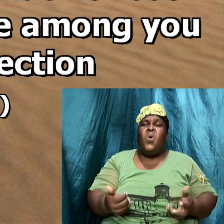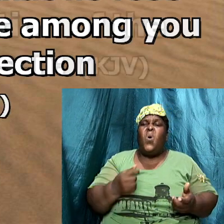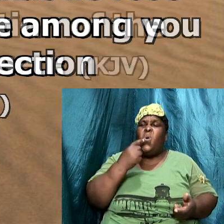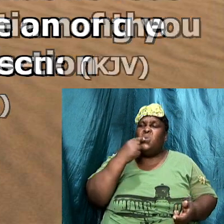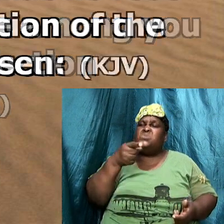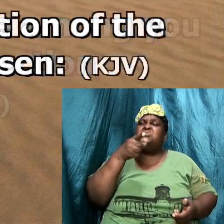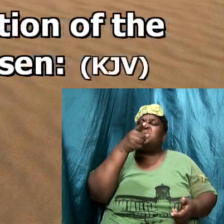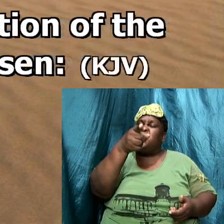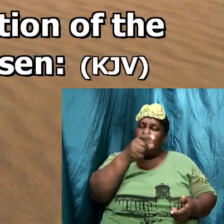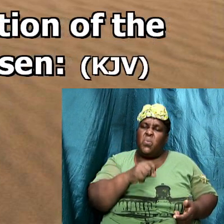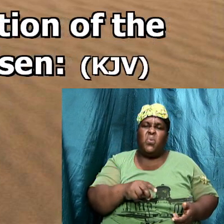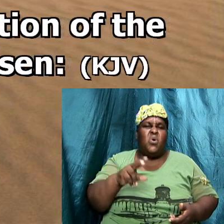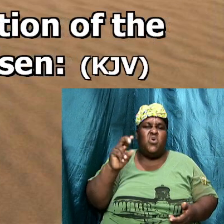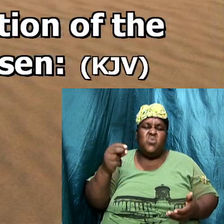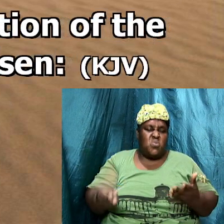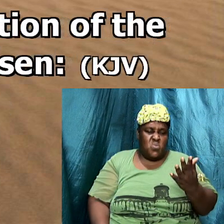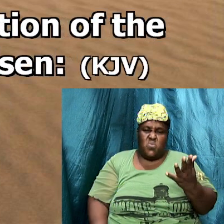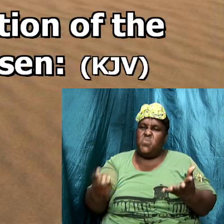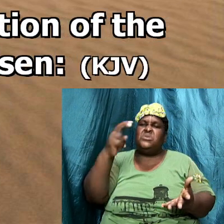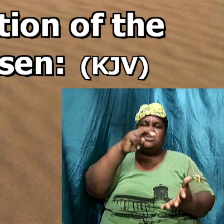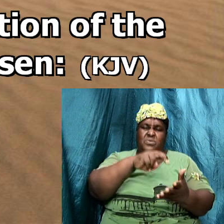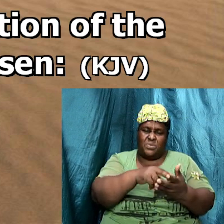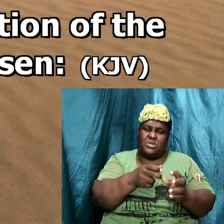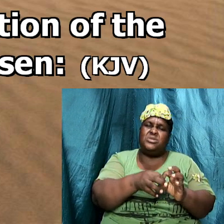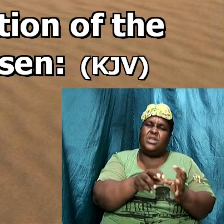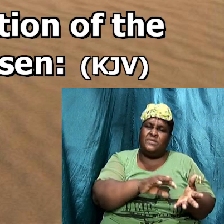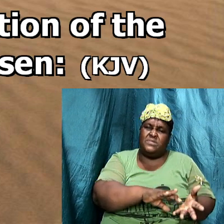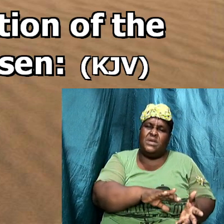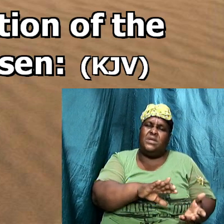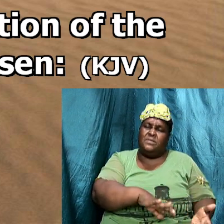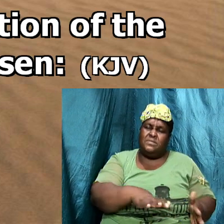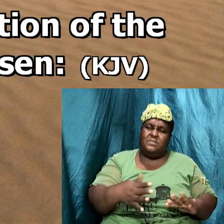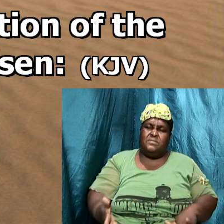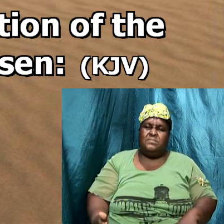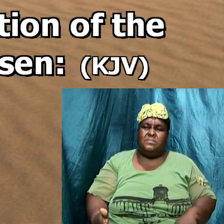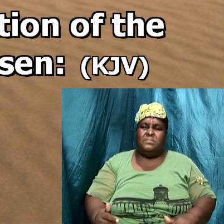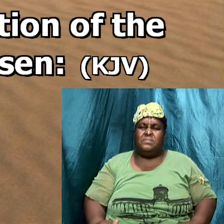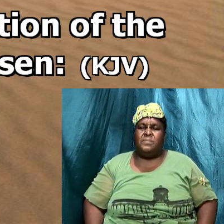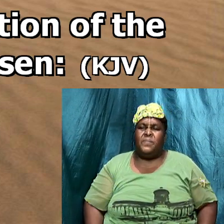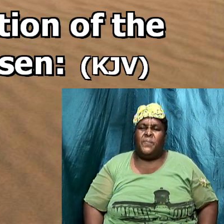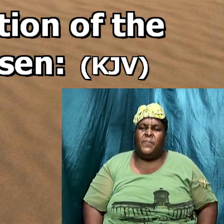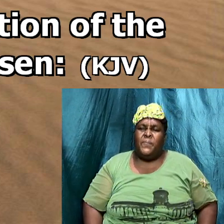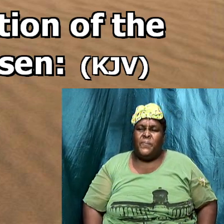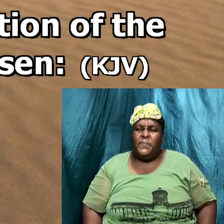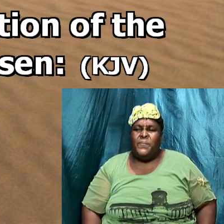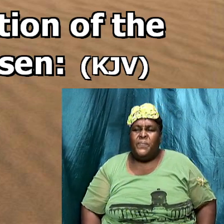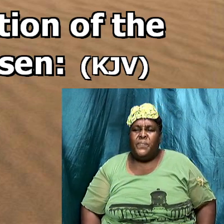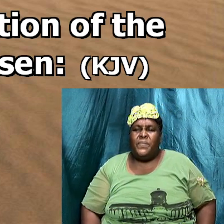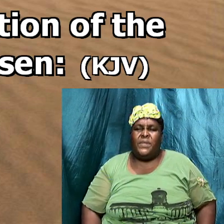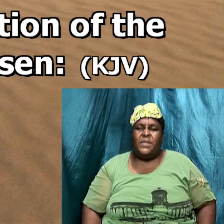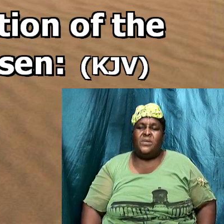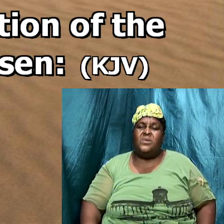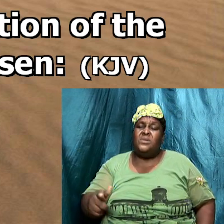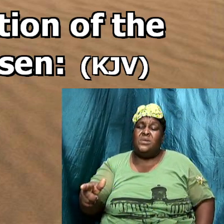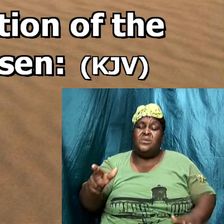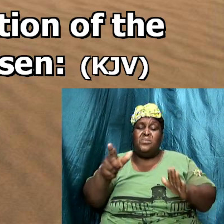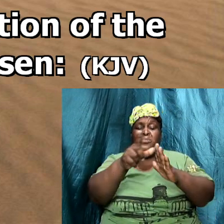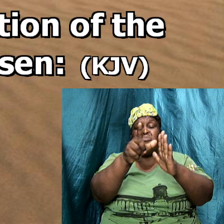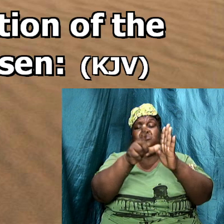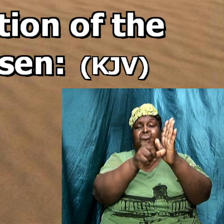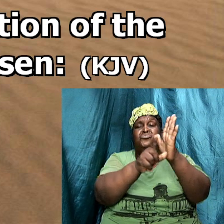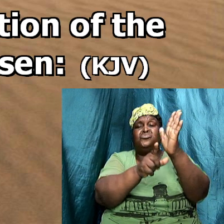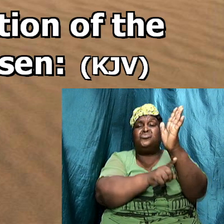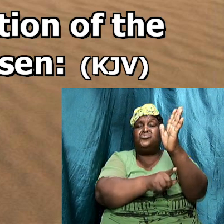of the dead before if you read further up in Corinthians you will see where he list out a set of people